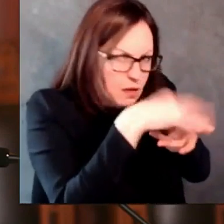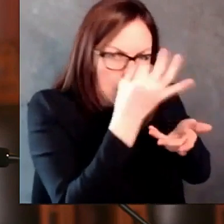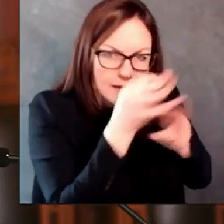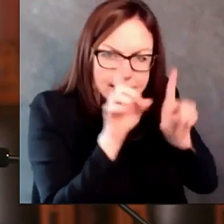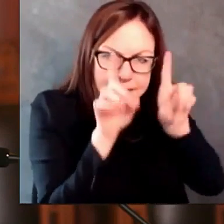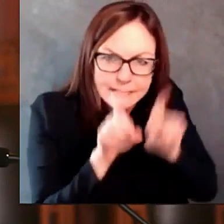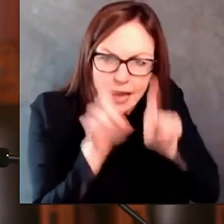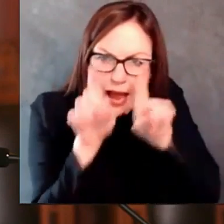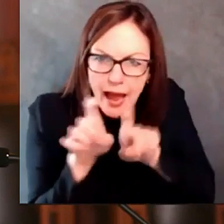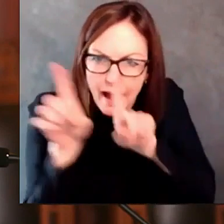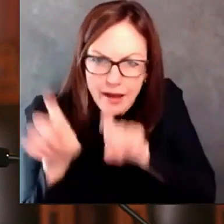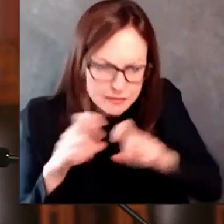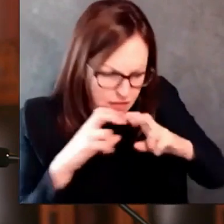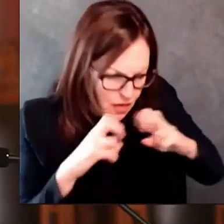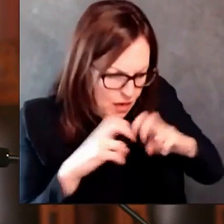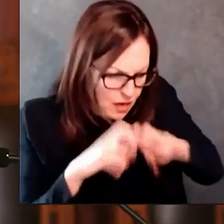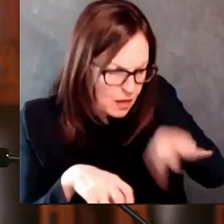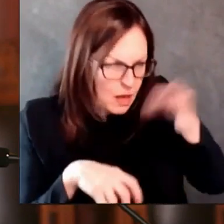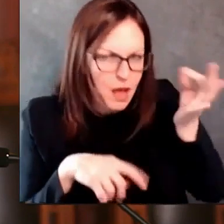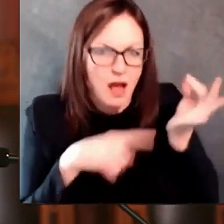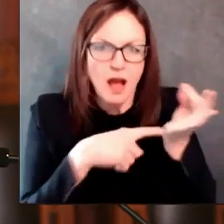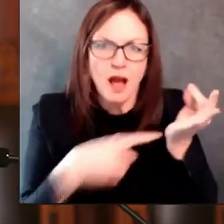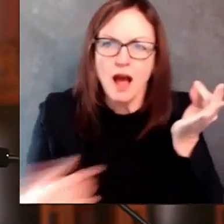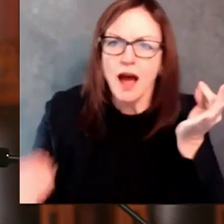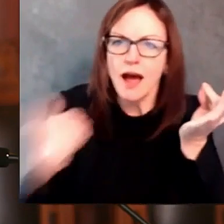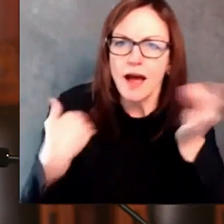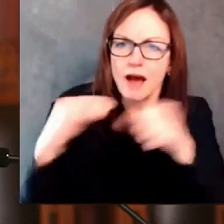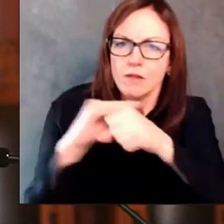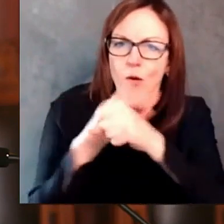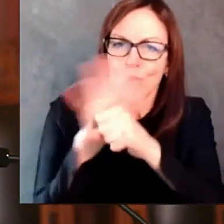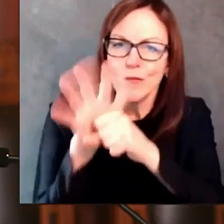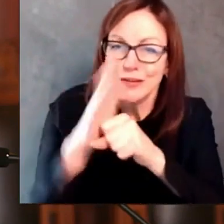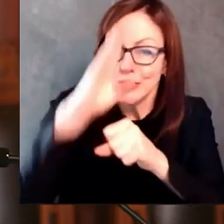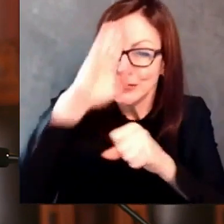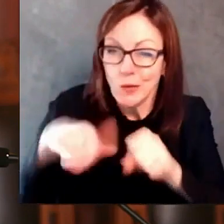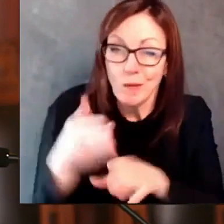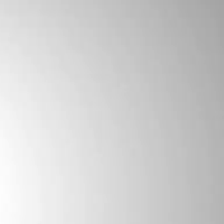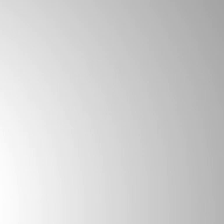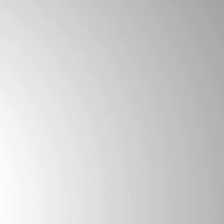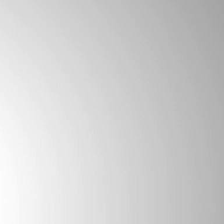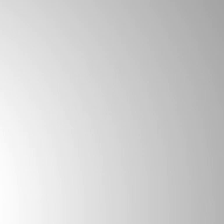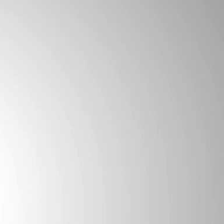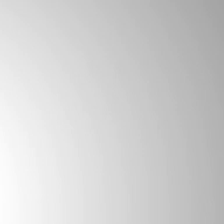-Milwaukee. And this dashboard is part of our continued commitment to data transparency.